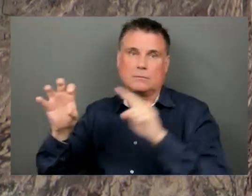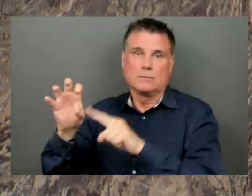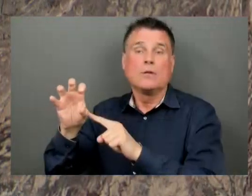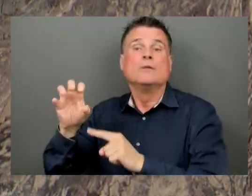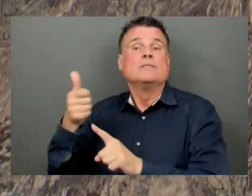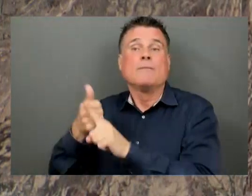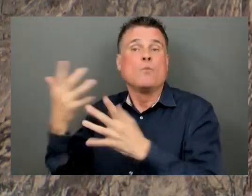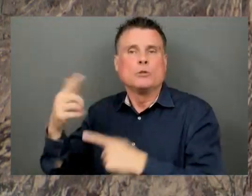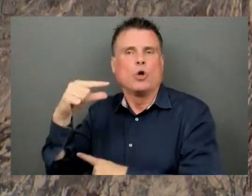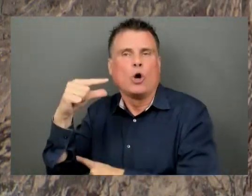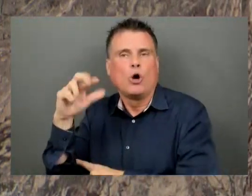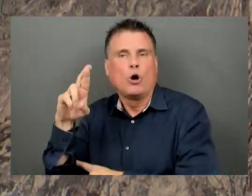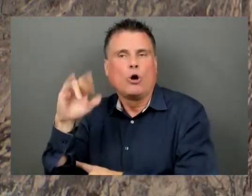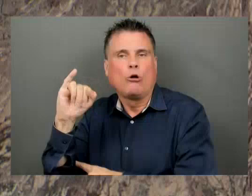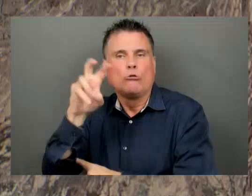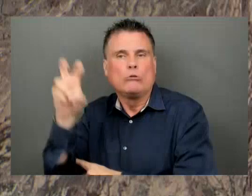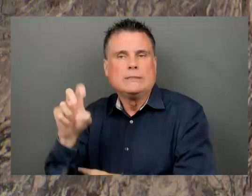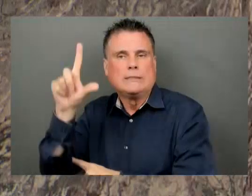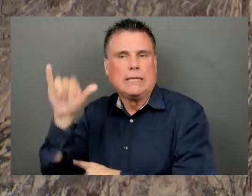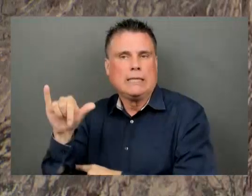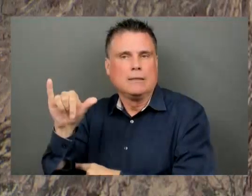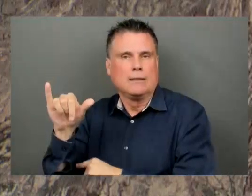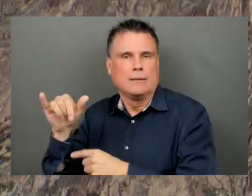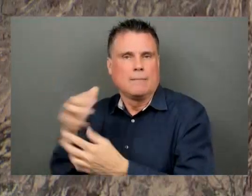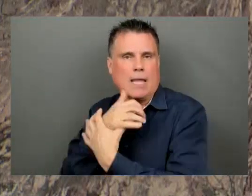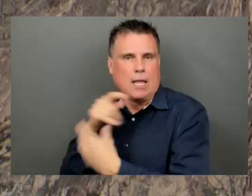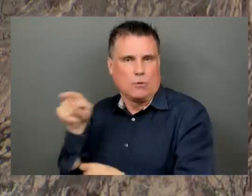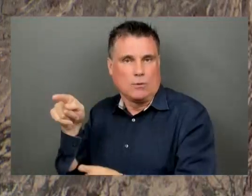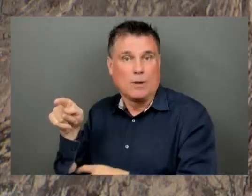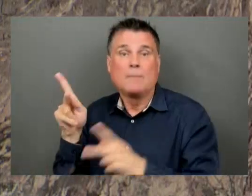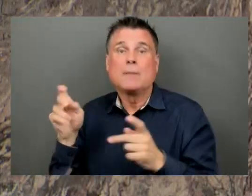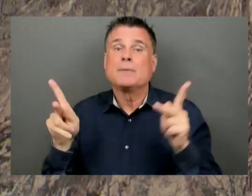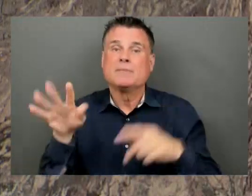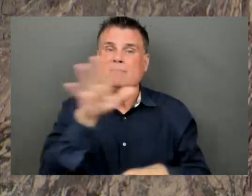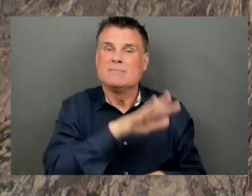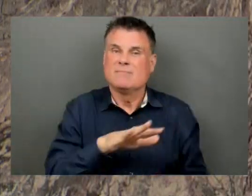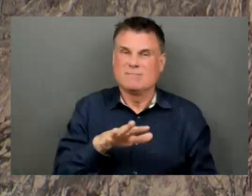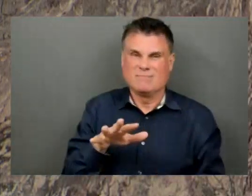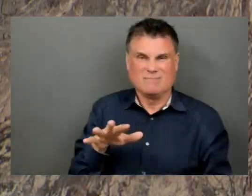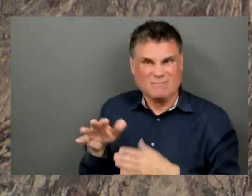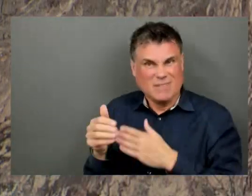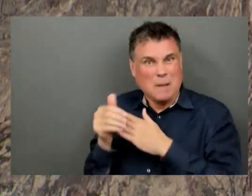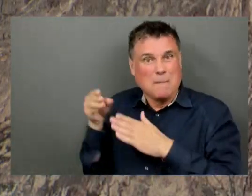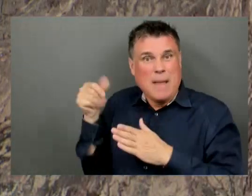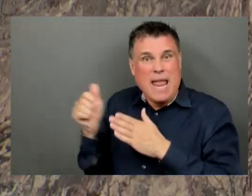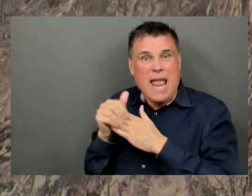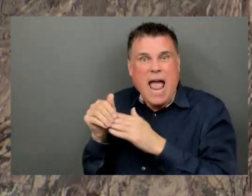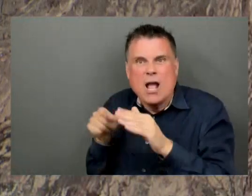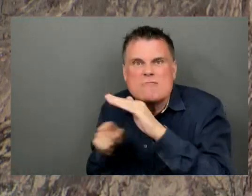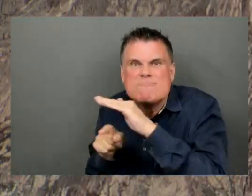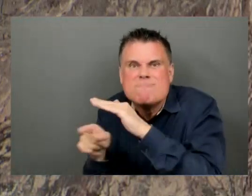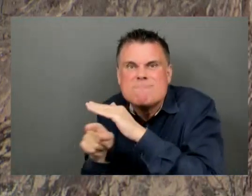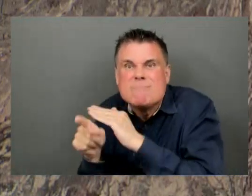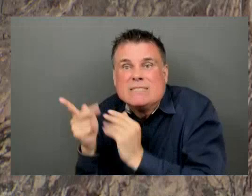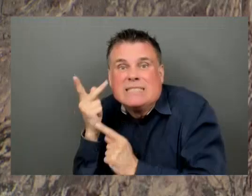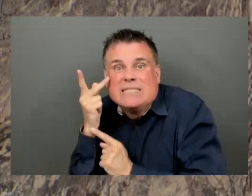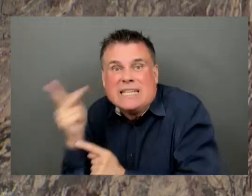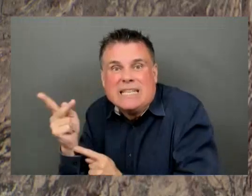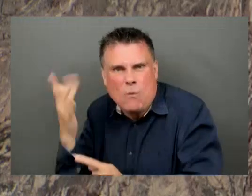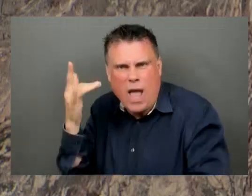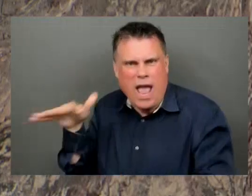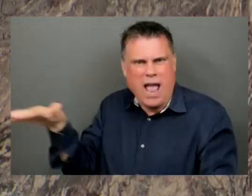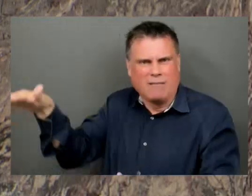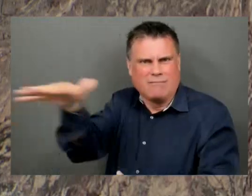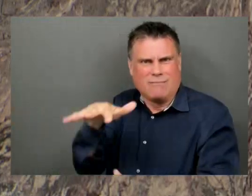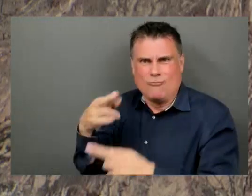bears are in the backyard. Certainly in the Sea to Sky, we regularly see trail and campground closures. Last fall, a grizzly was hanging around the